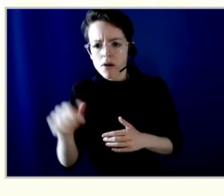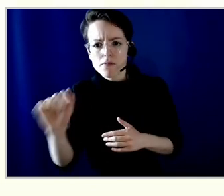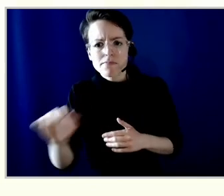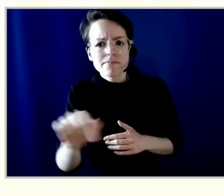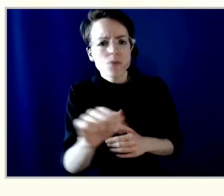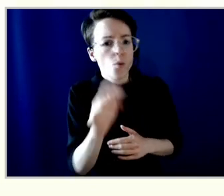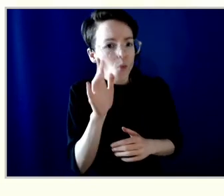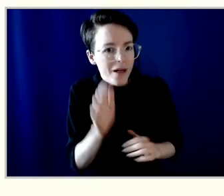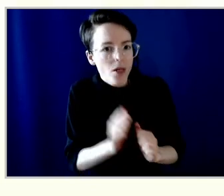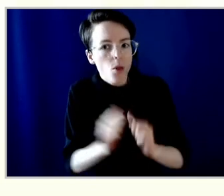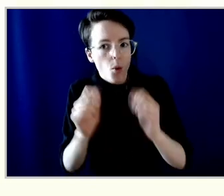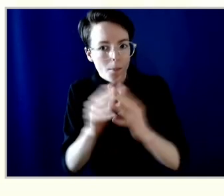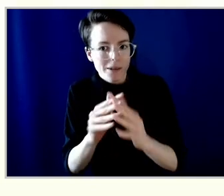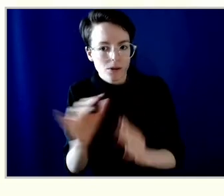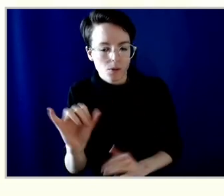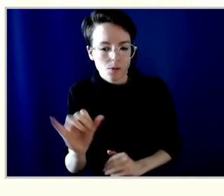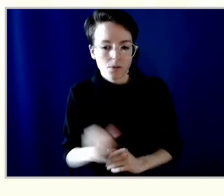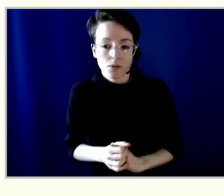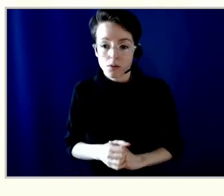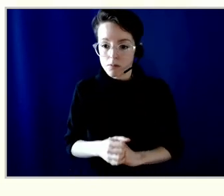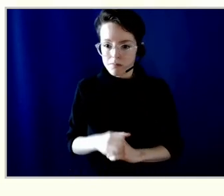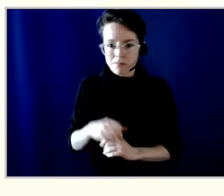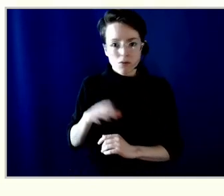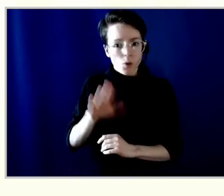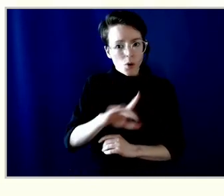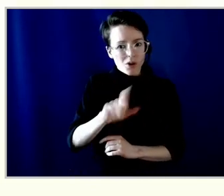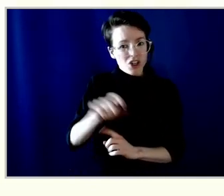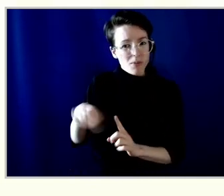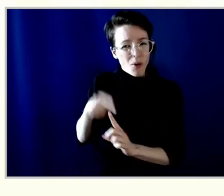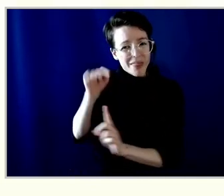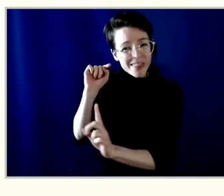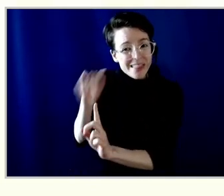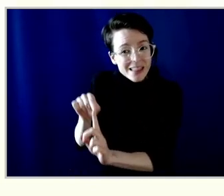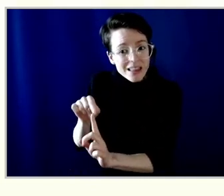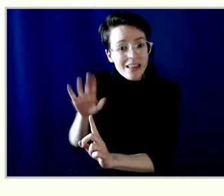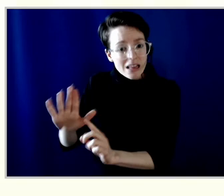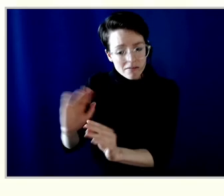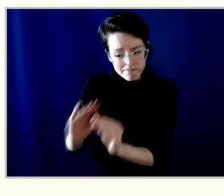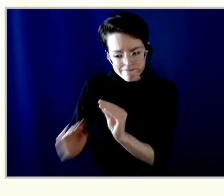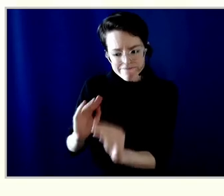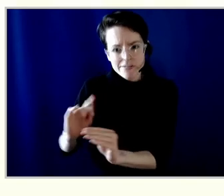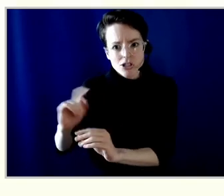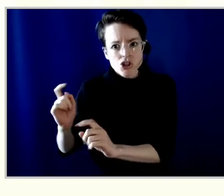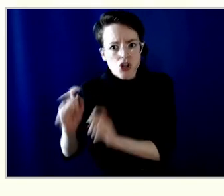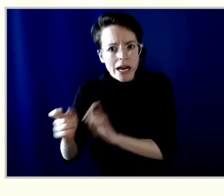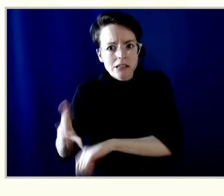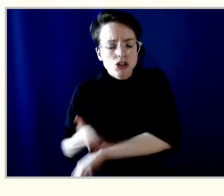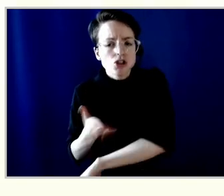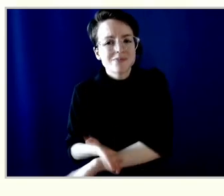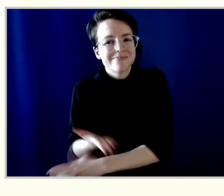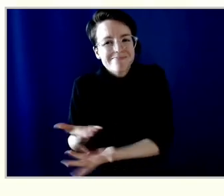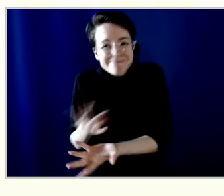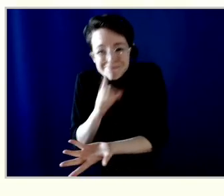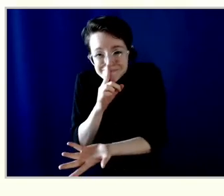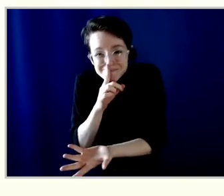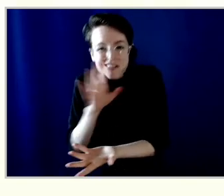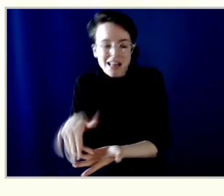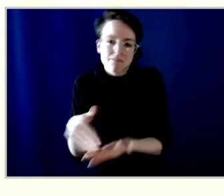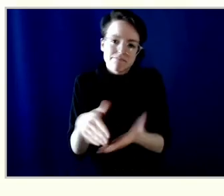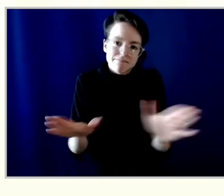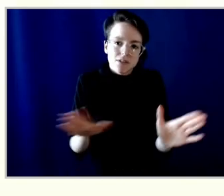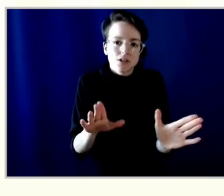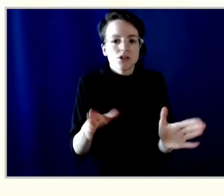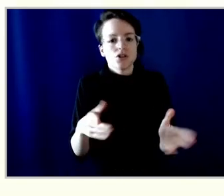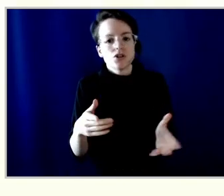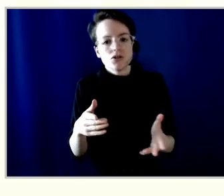your question on modifications, but that would be the answer on our branches overall. Great. So our next question is not a question. It's a